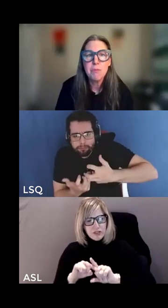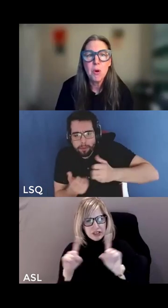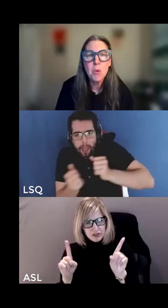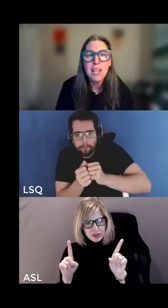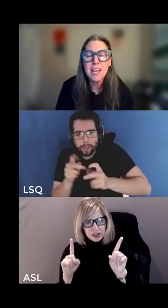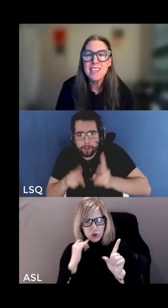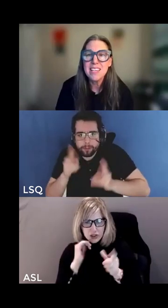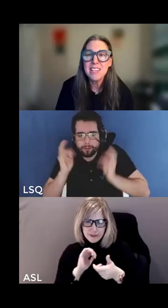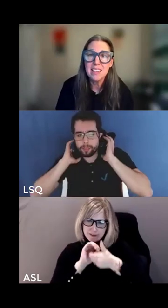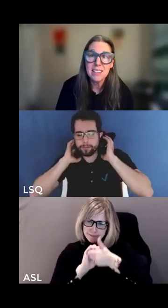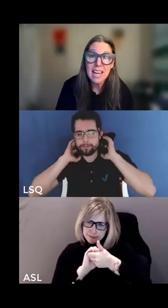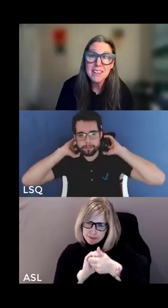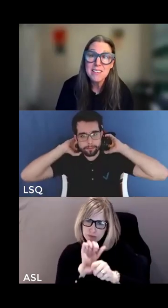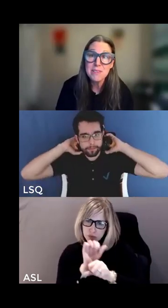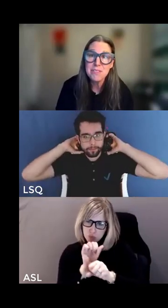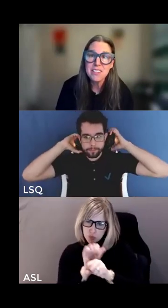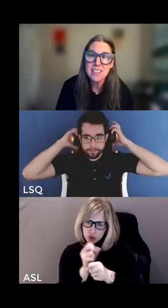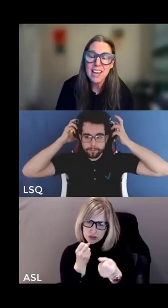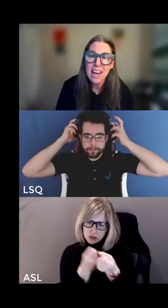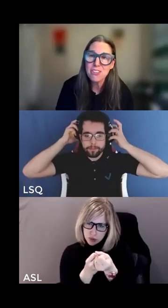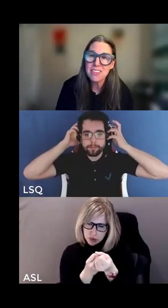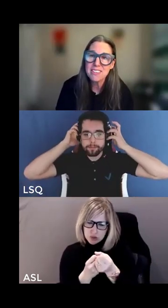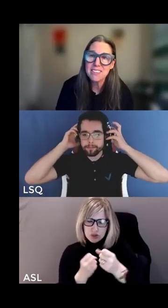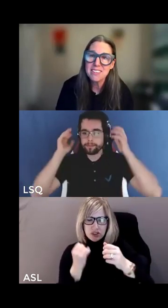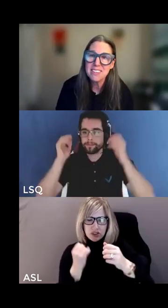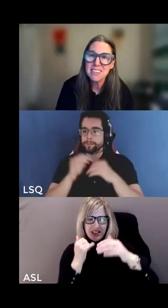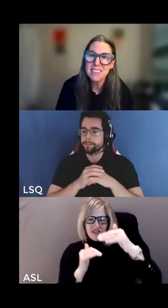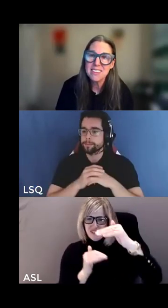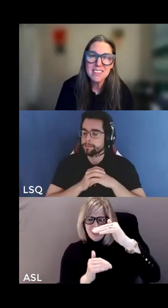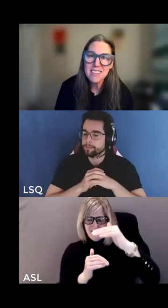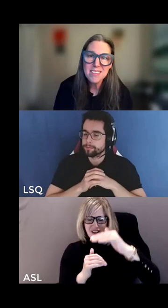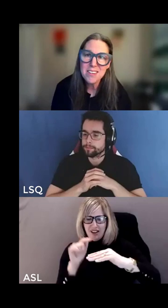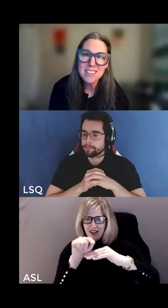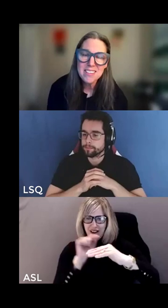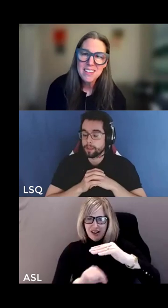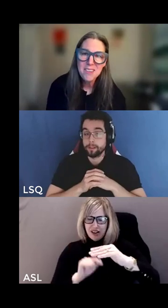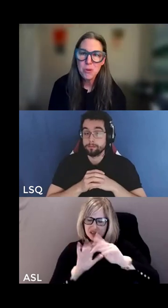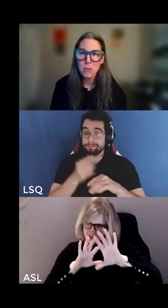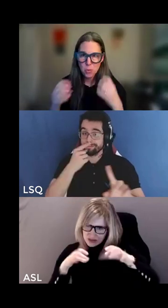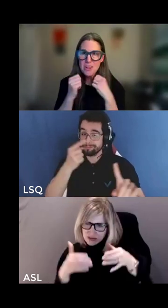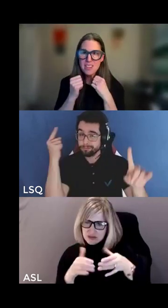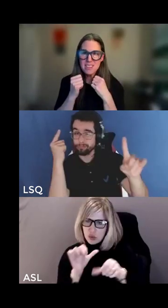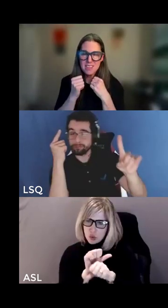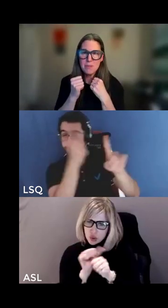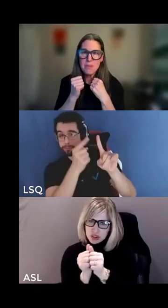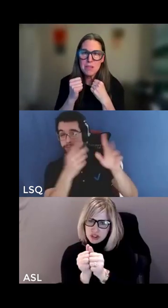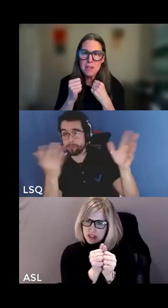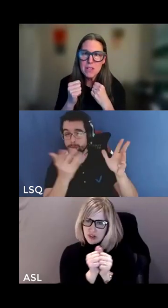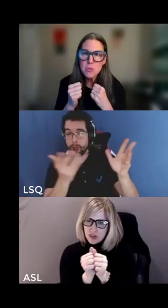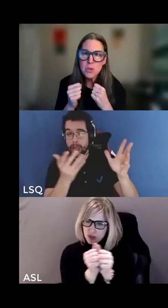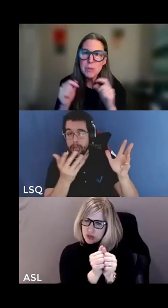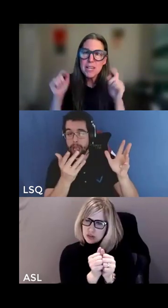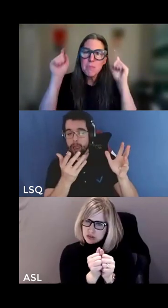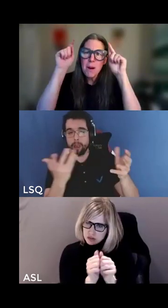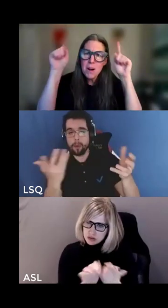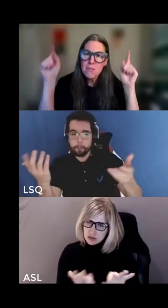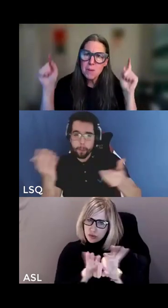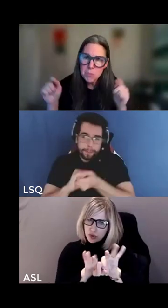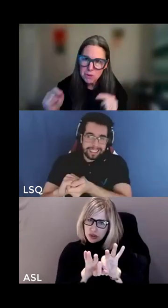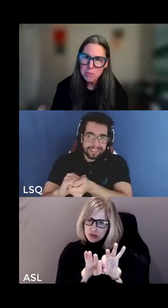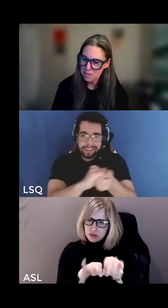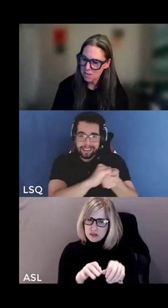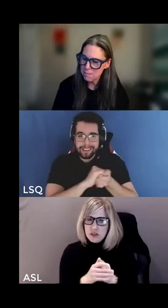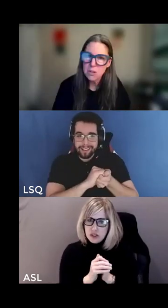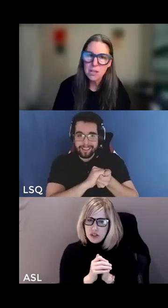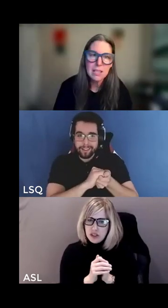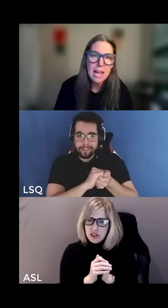of mobilizing in collective action these aren't the work is sometimes individual but it's part of